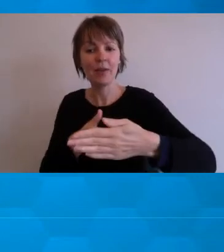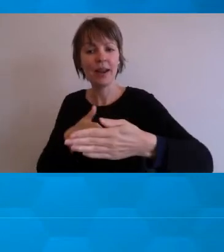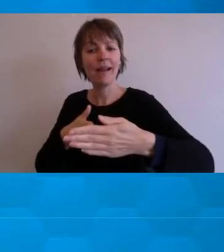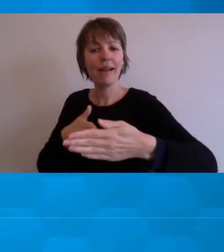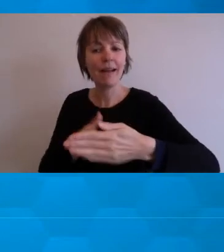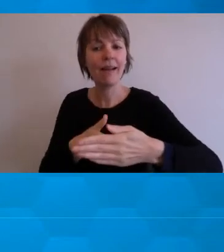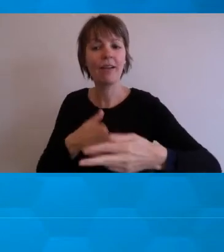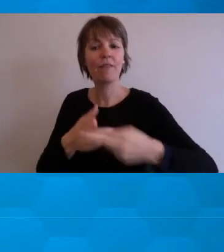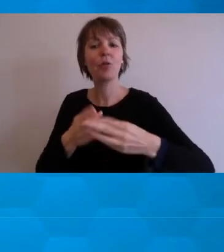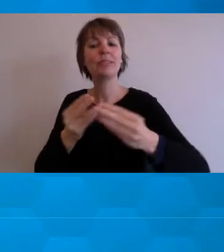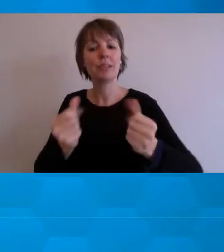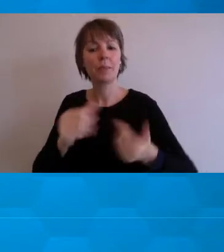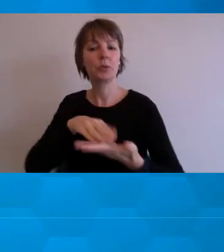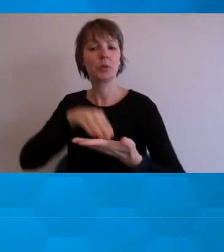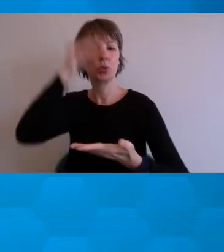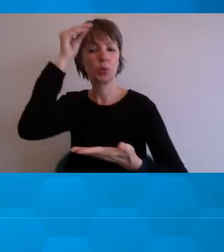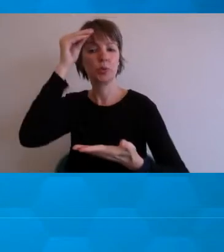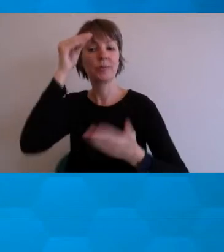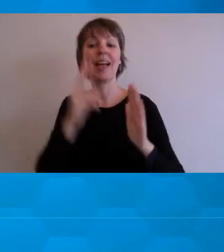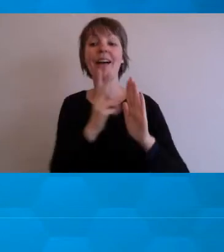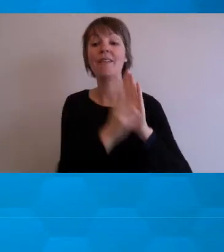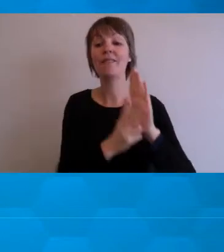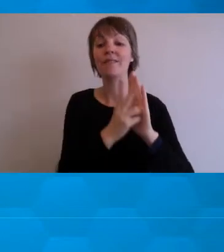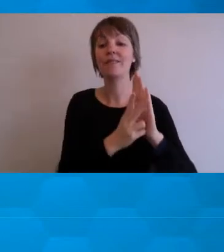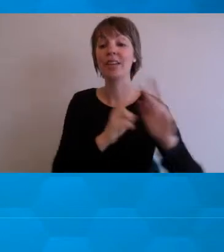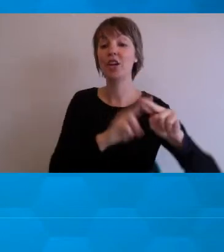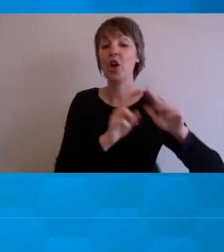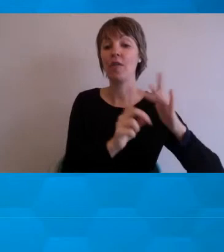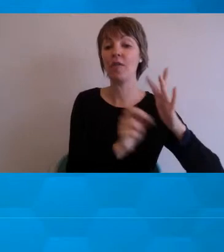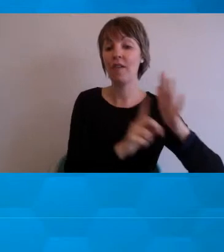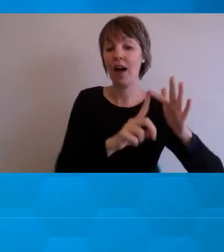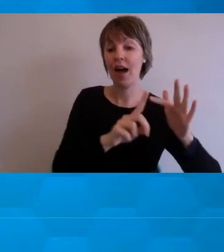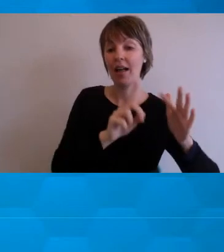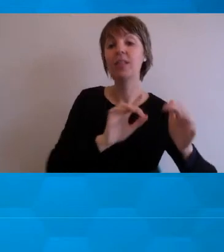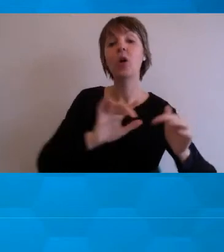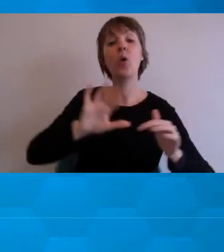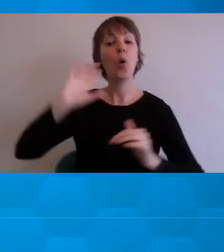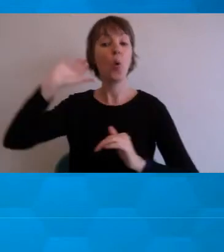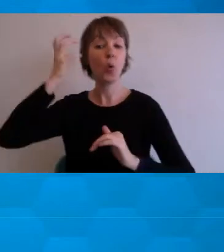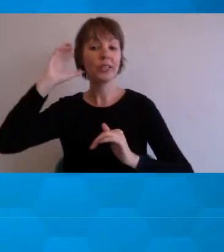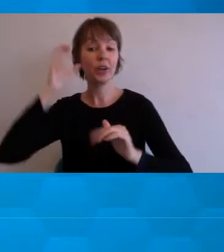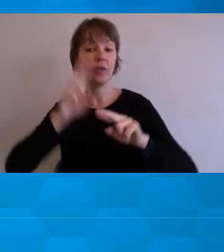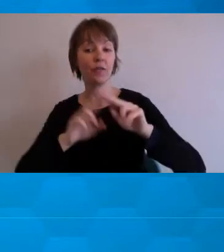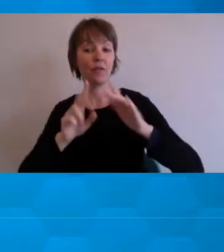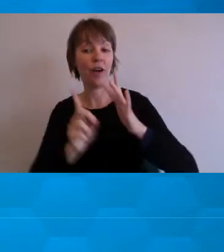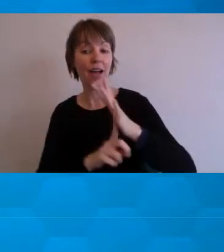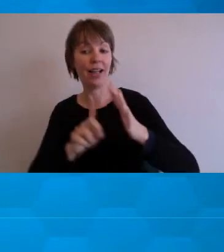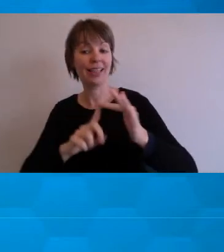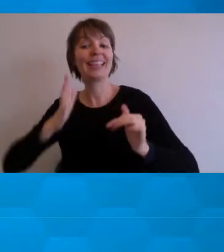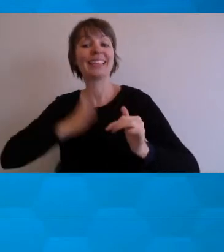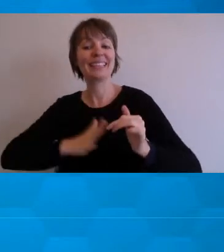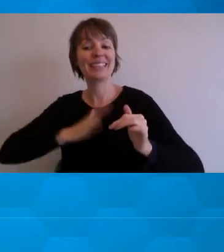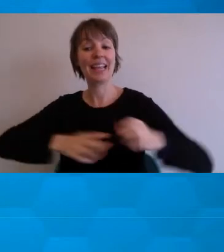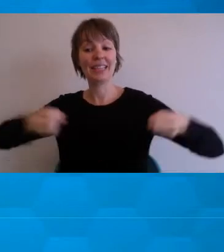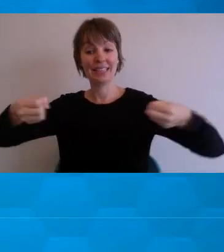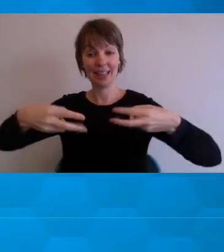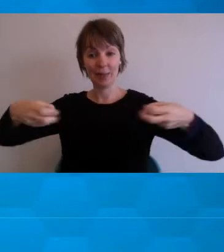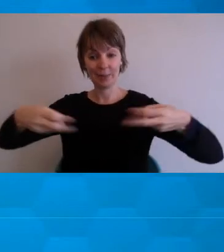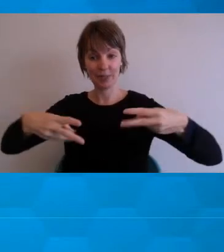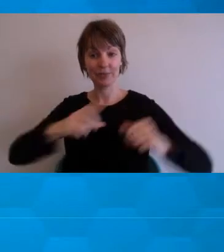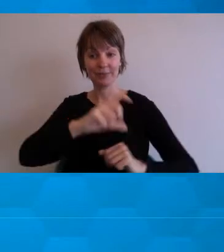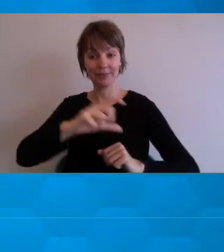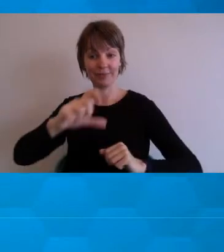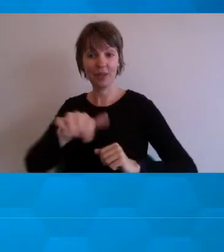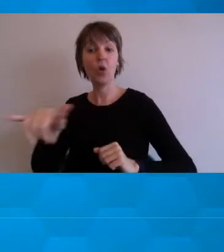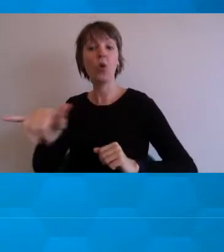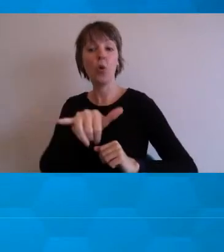videos and audio files need closed captions or transcriptions. This can be easily achieved by loading the